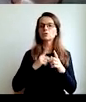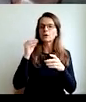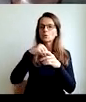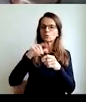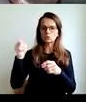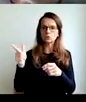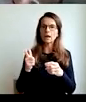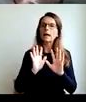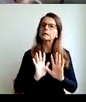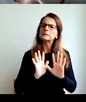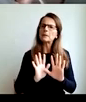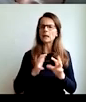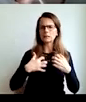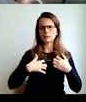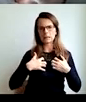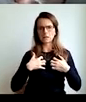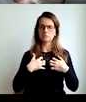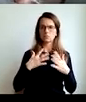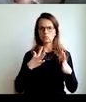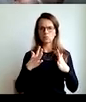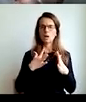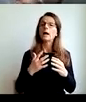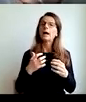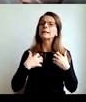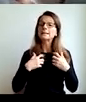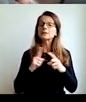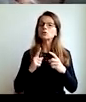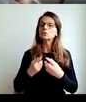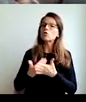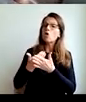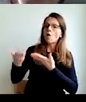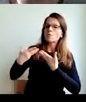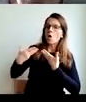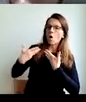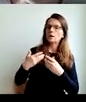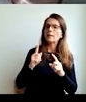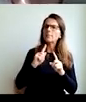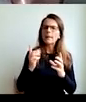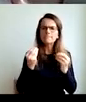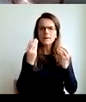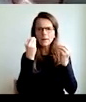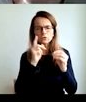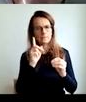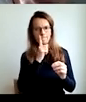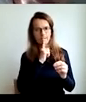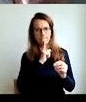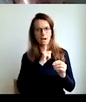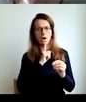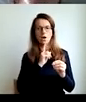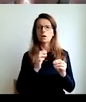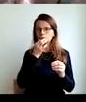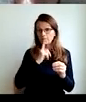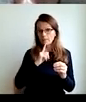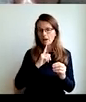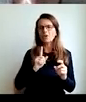and the making sense of life. Stress is in plus of new things, where it's not too